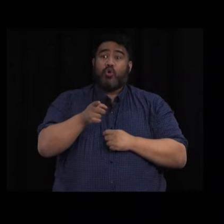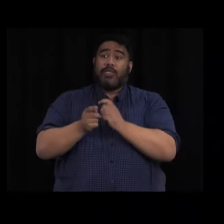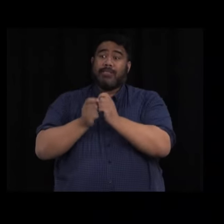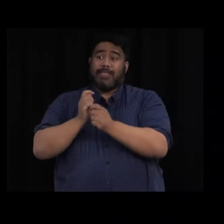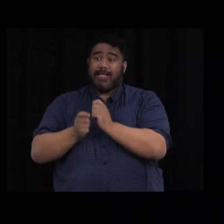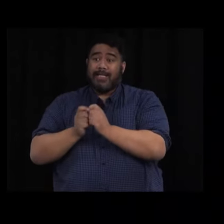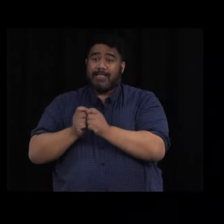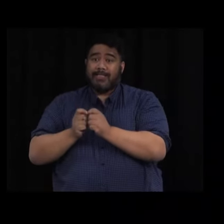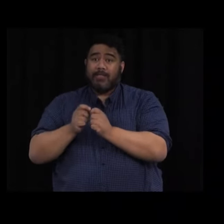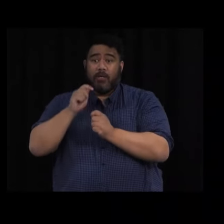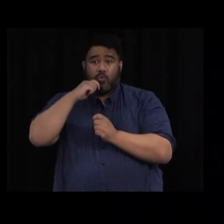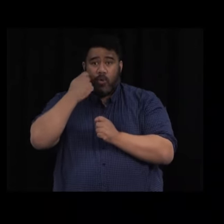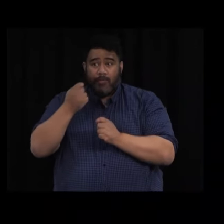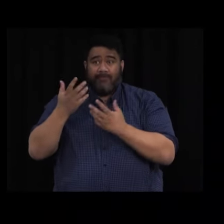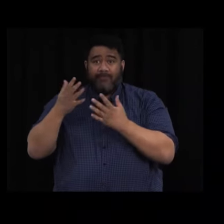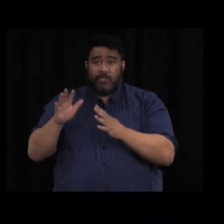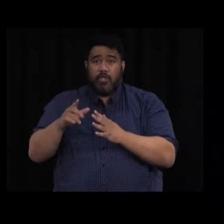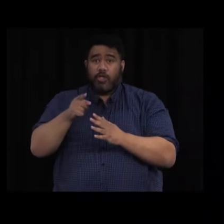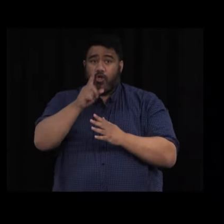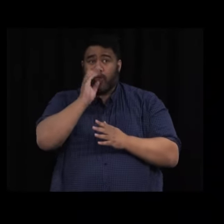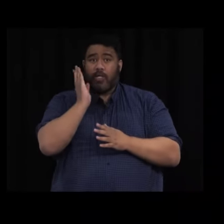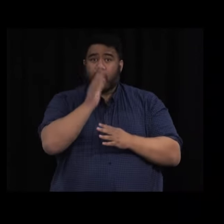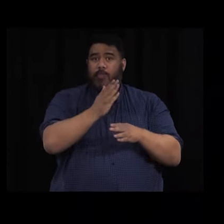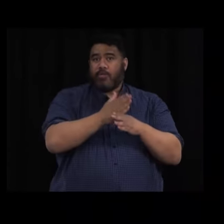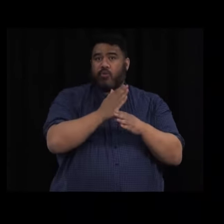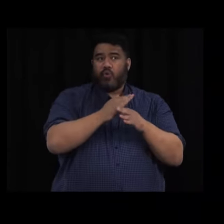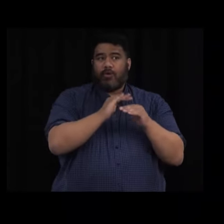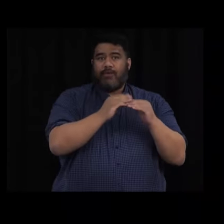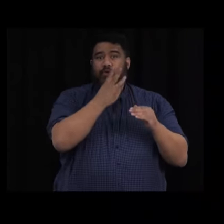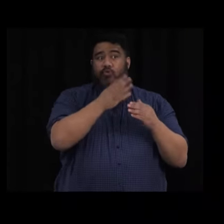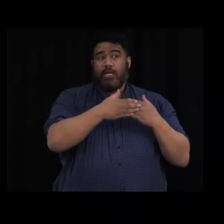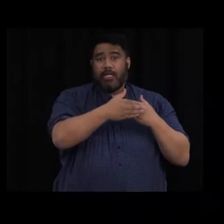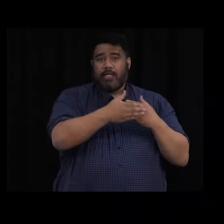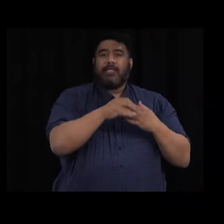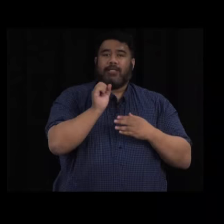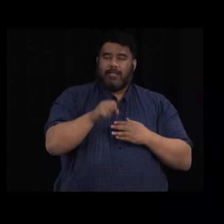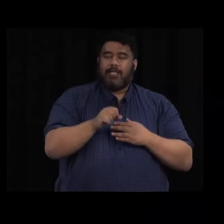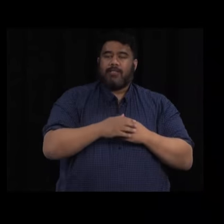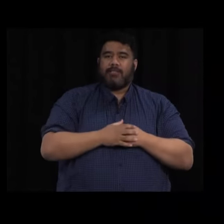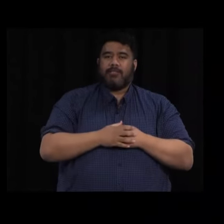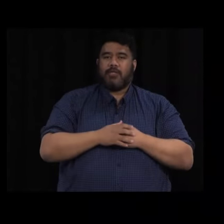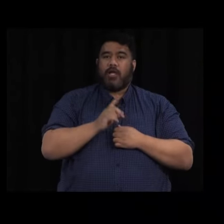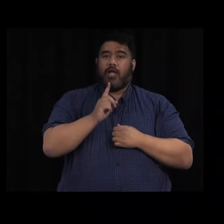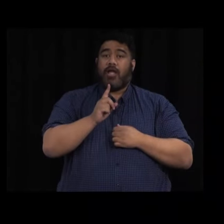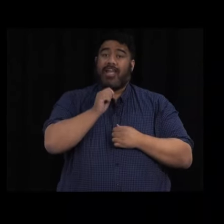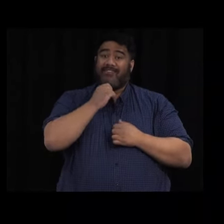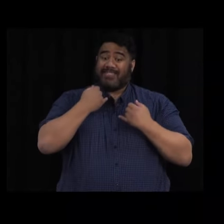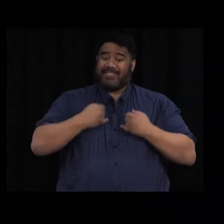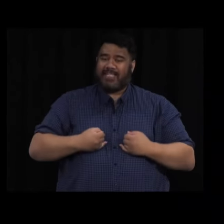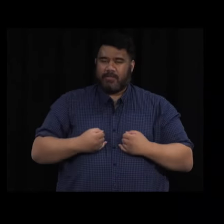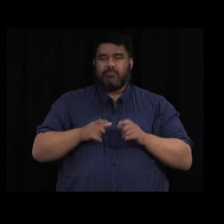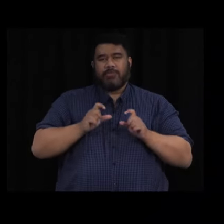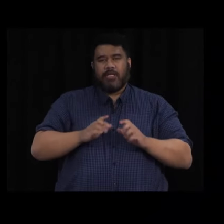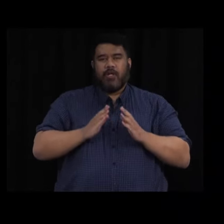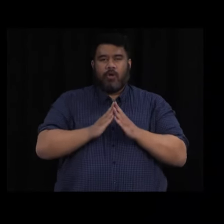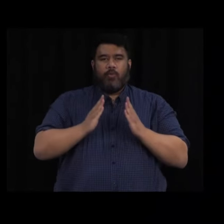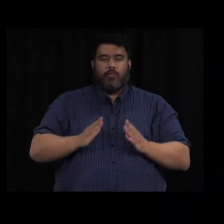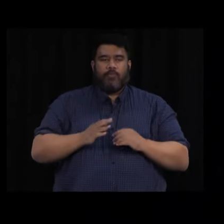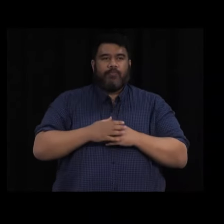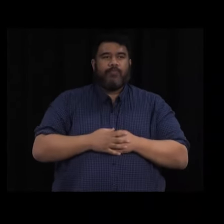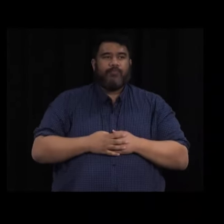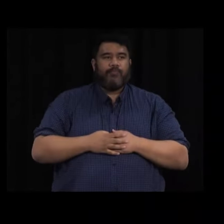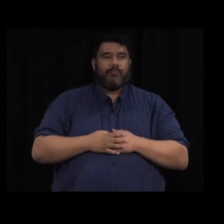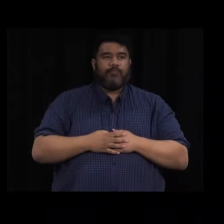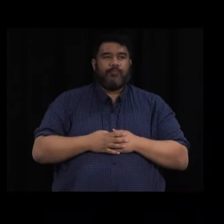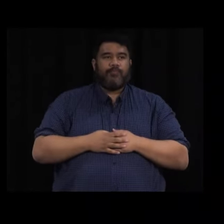can continue to work unless, of course, they have any symptoms. The groups who are already undertaking surveillance testing, such as